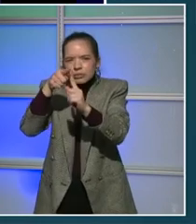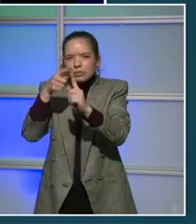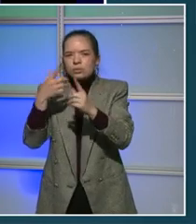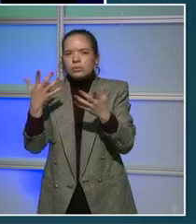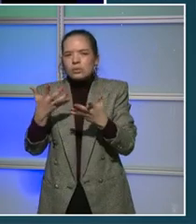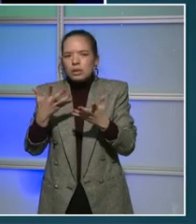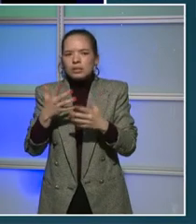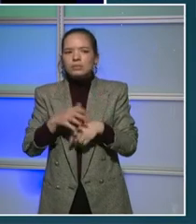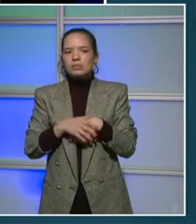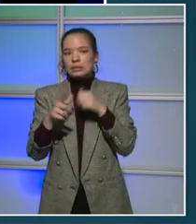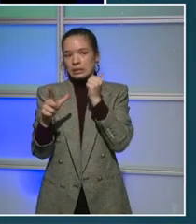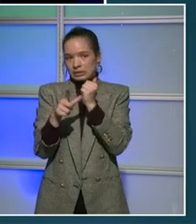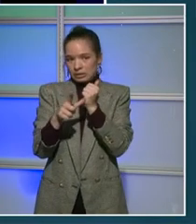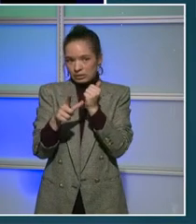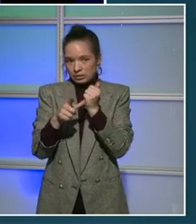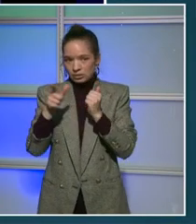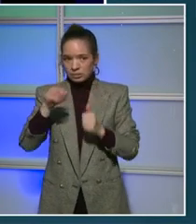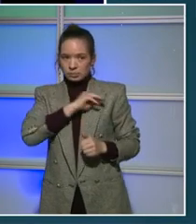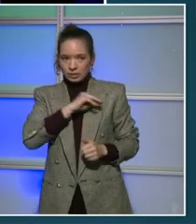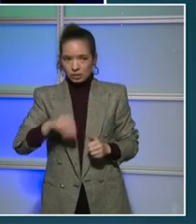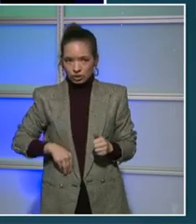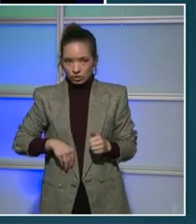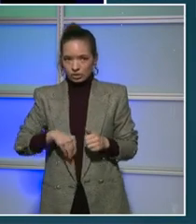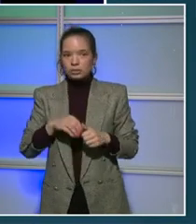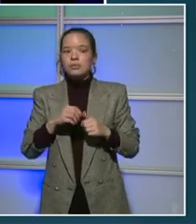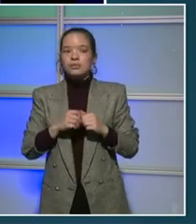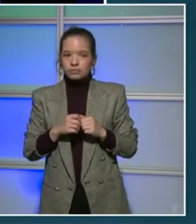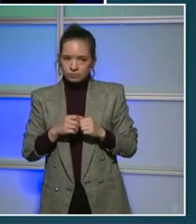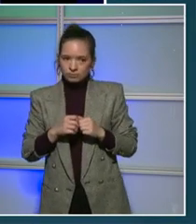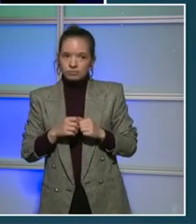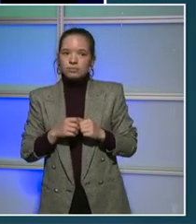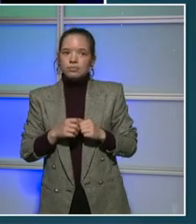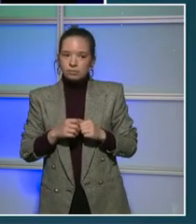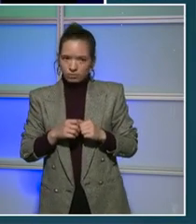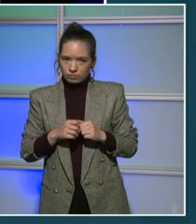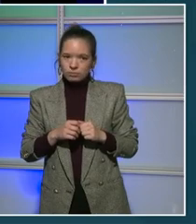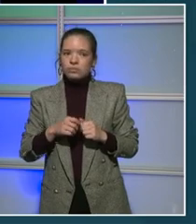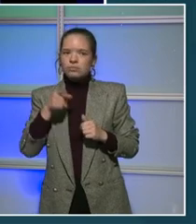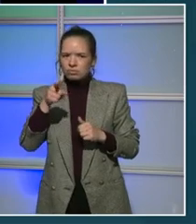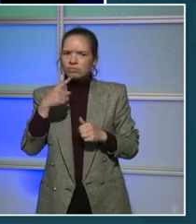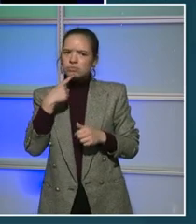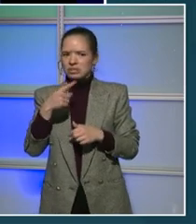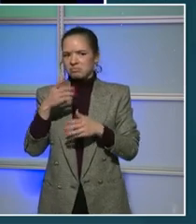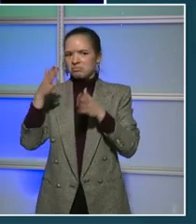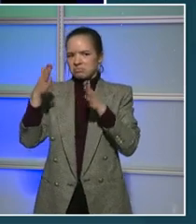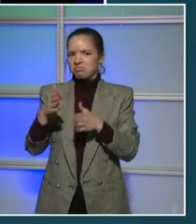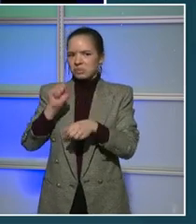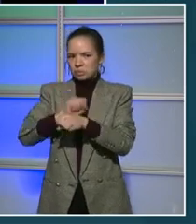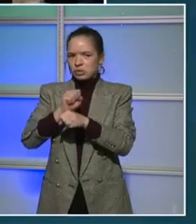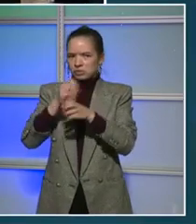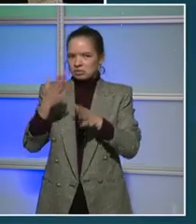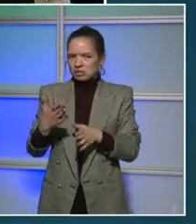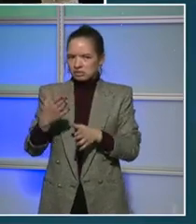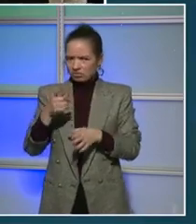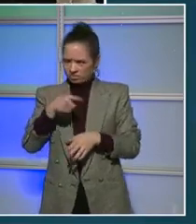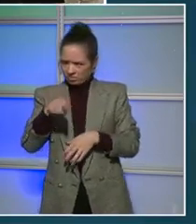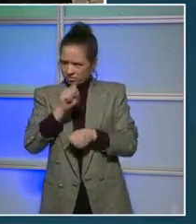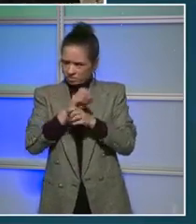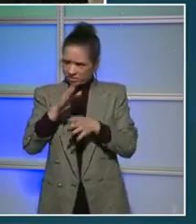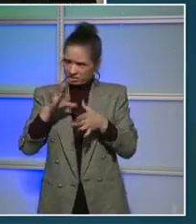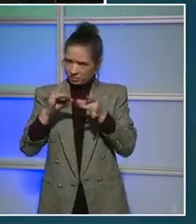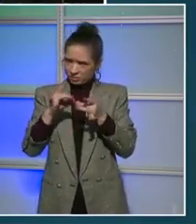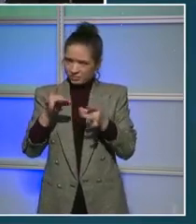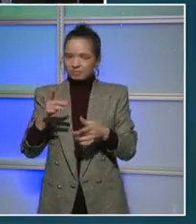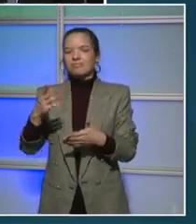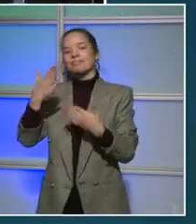Turnage has done some work on this, and I'd like to turn to you, to talk about it. Sure. Thanks, Mayor. The first thing I would